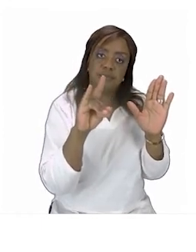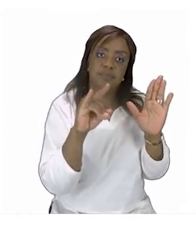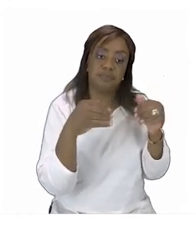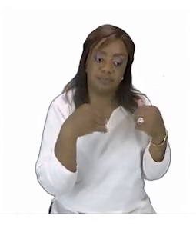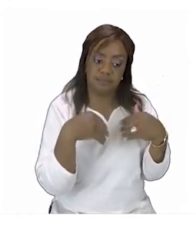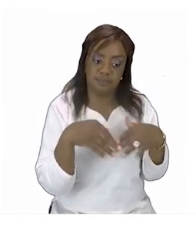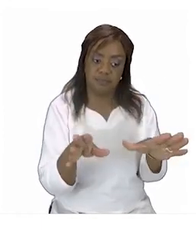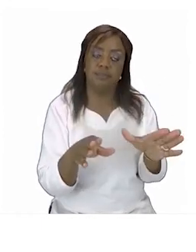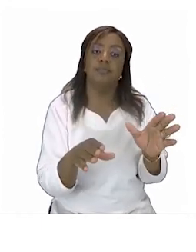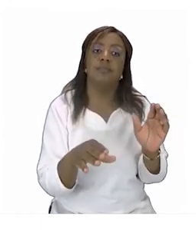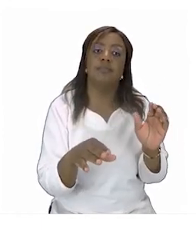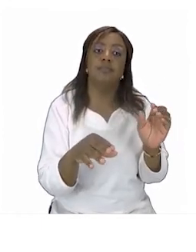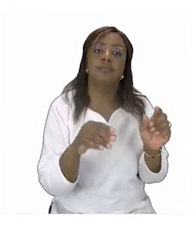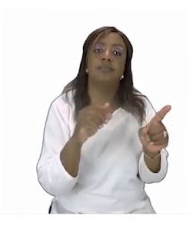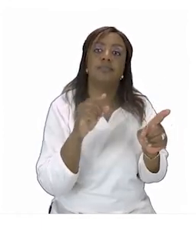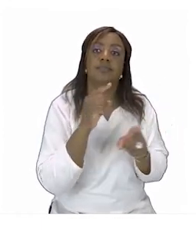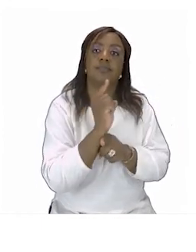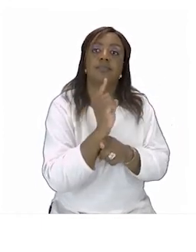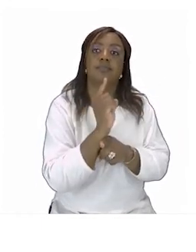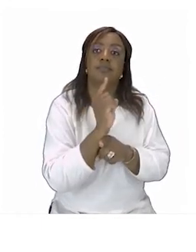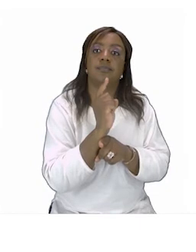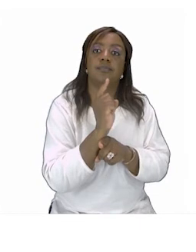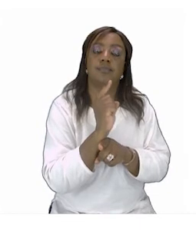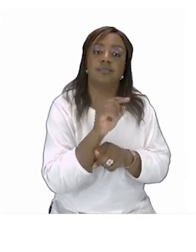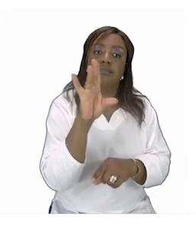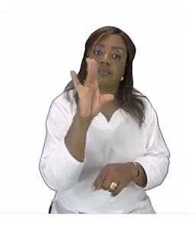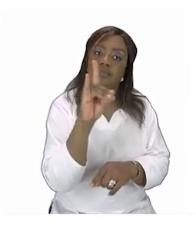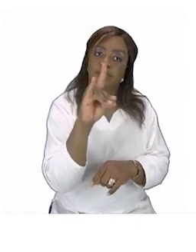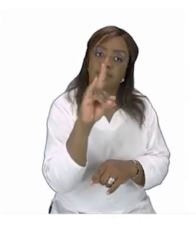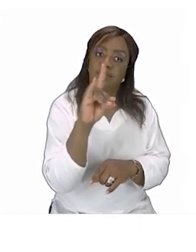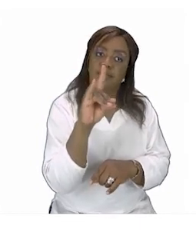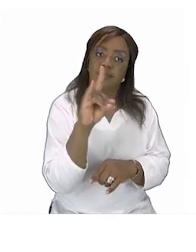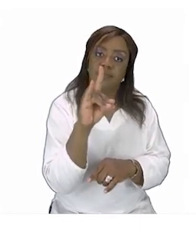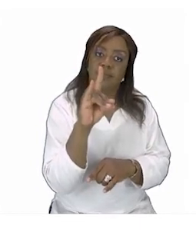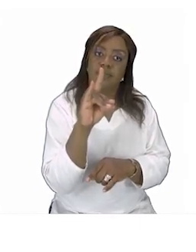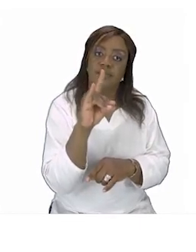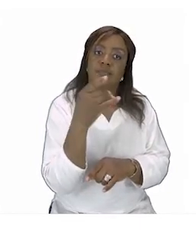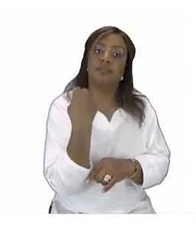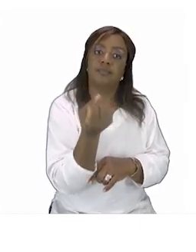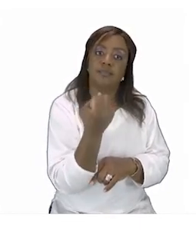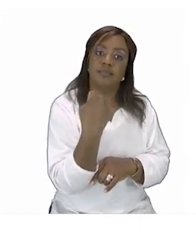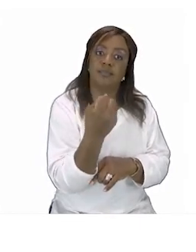let's go dog ball